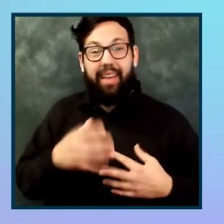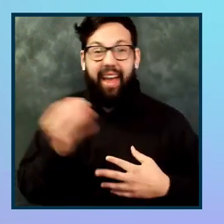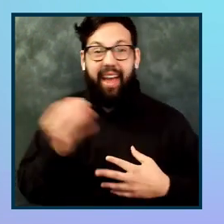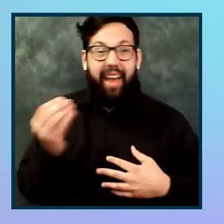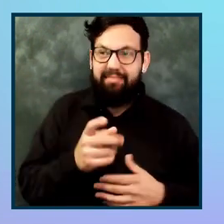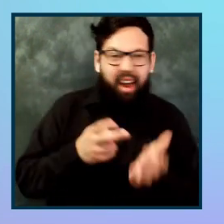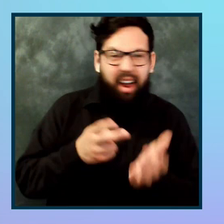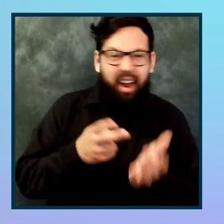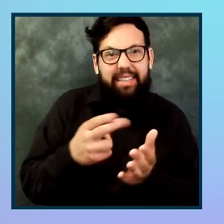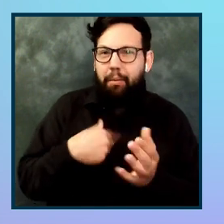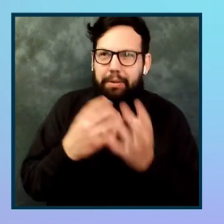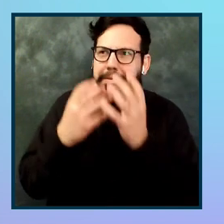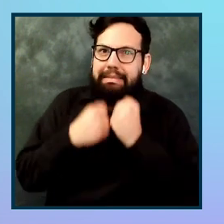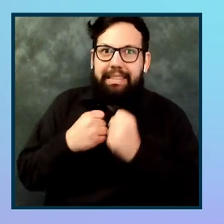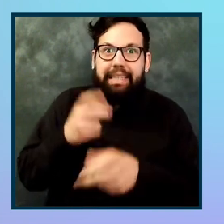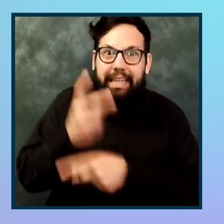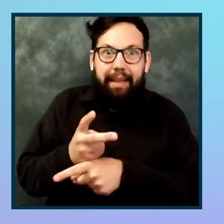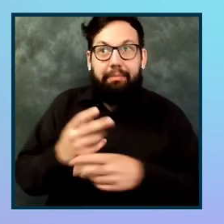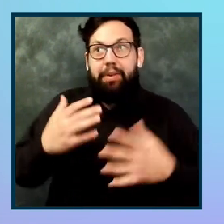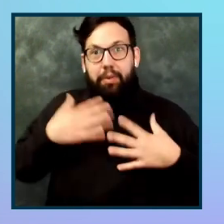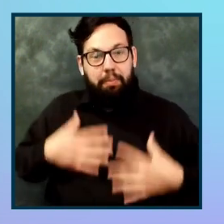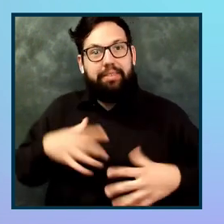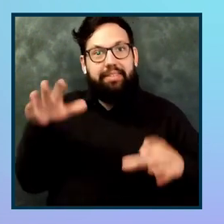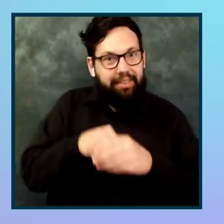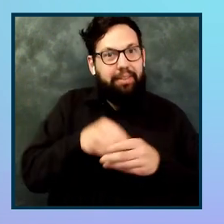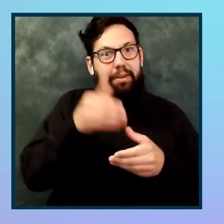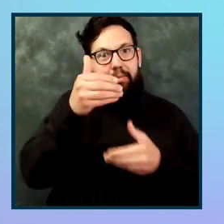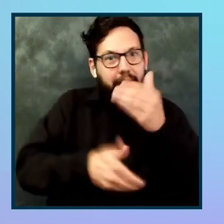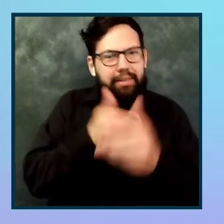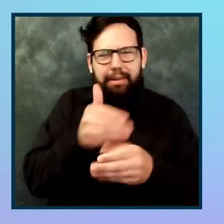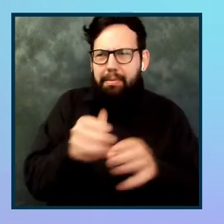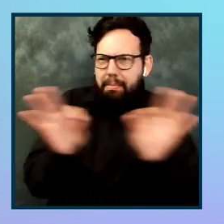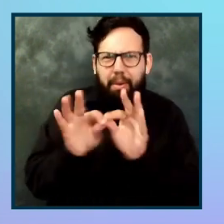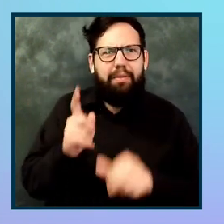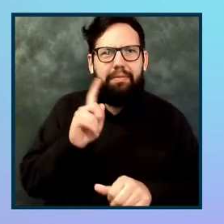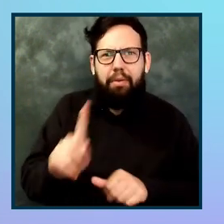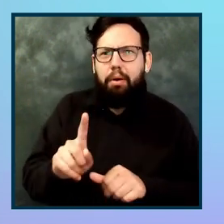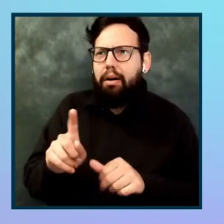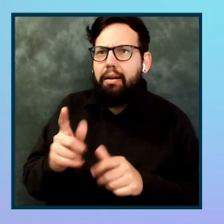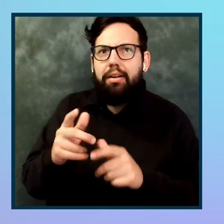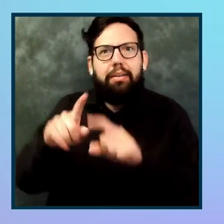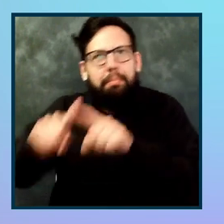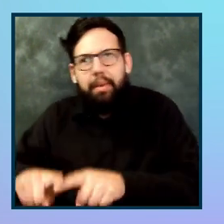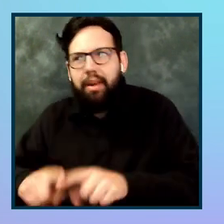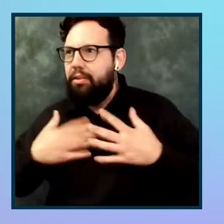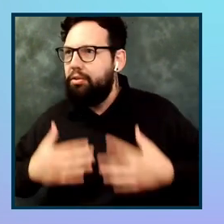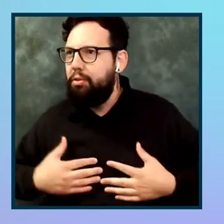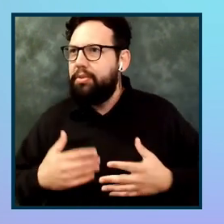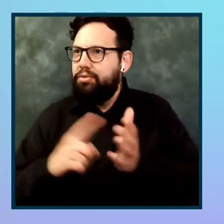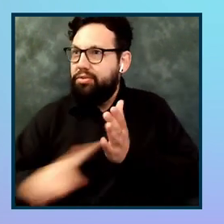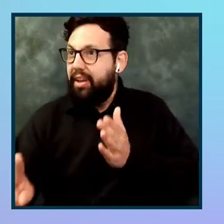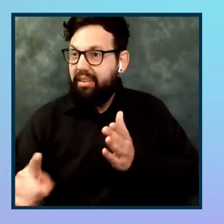It is very important to check that meaning. You can only identify this is meaningful enough.